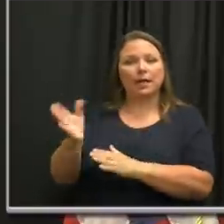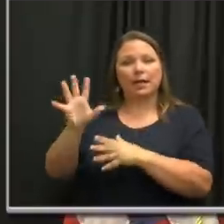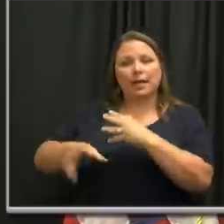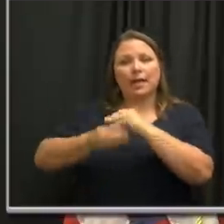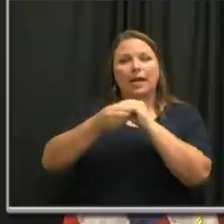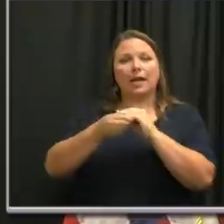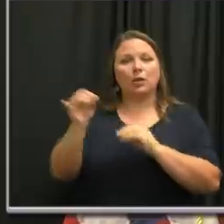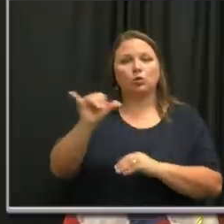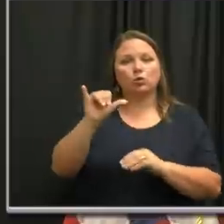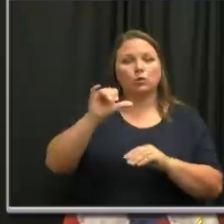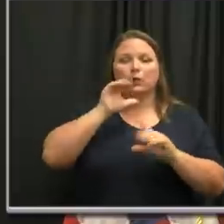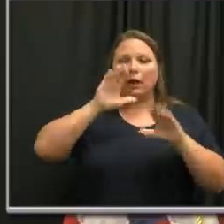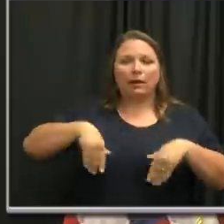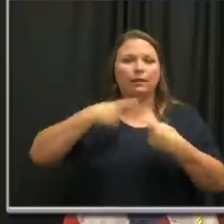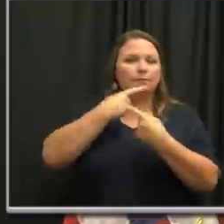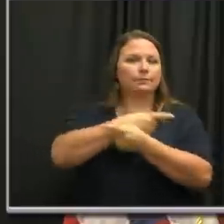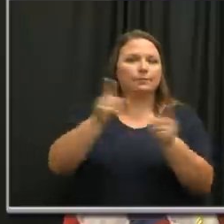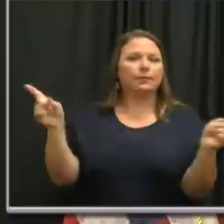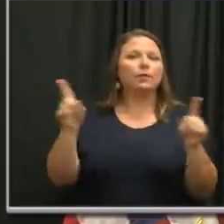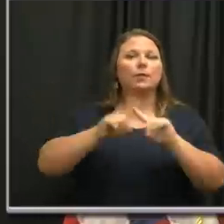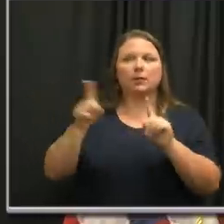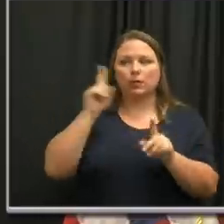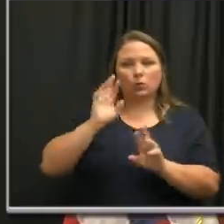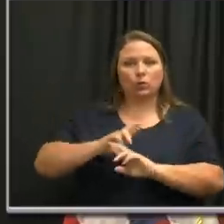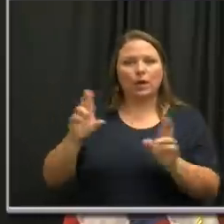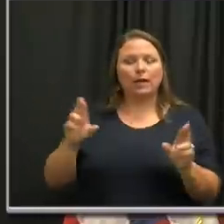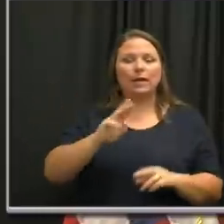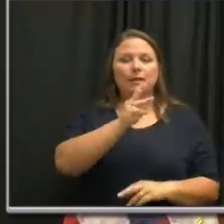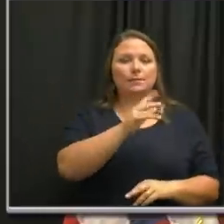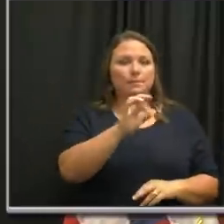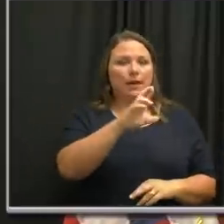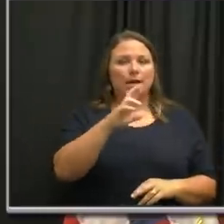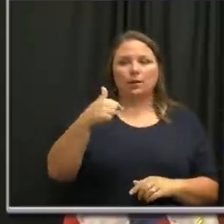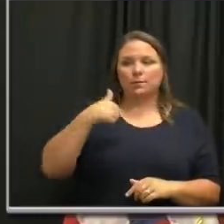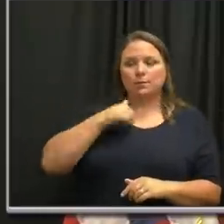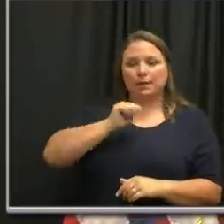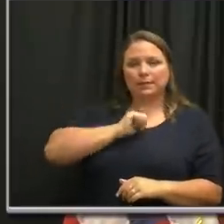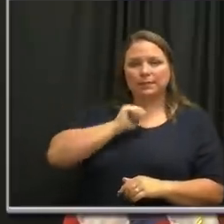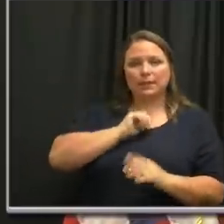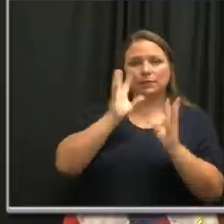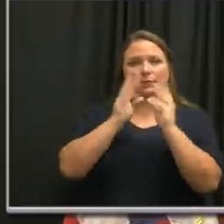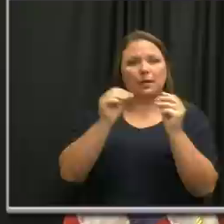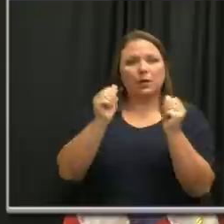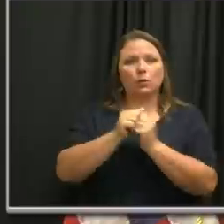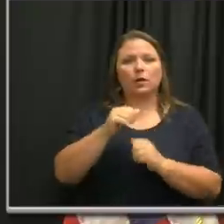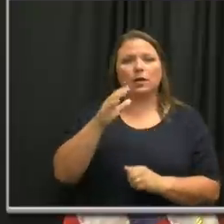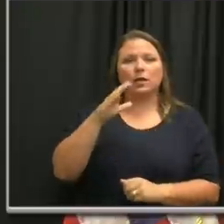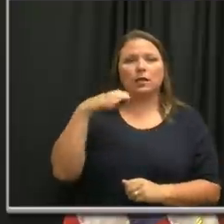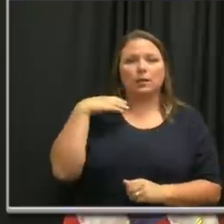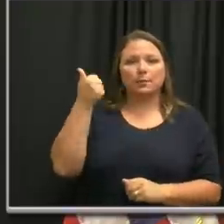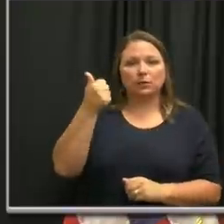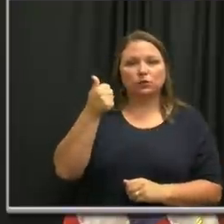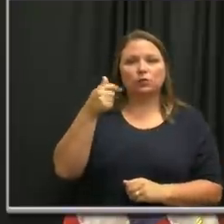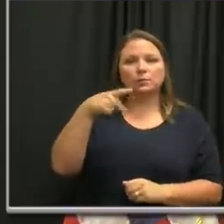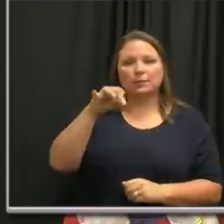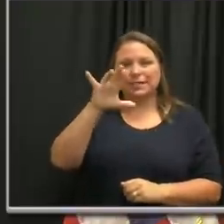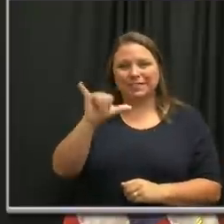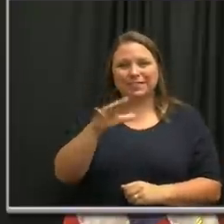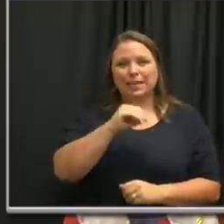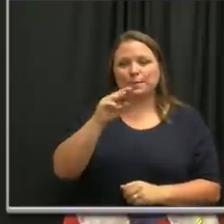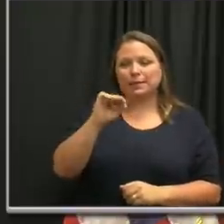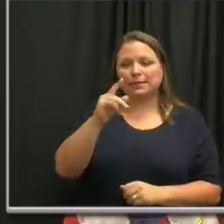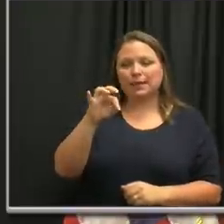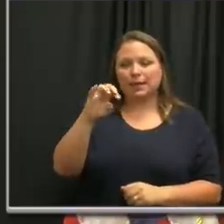in addition to that, which has not been built out, but they're ready. Uh, in fact, the mayor and I met with, um, Commissioner Peercy and Deputy Commissioner, um, McDonald